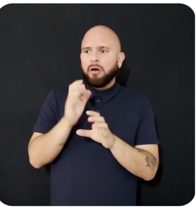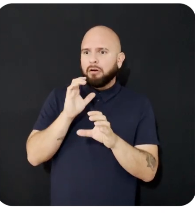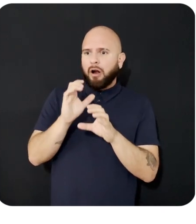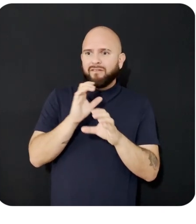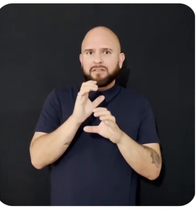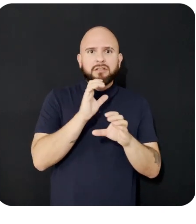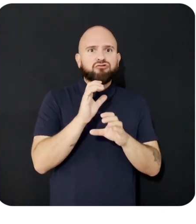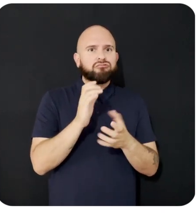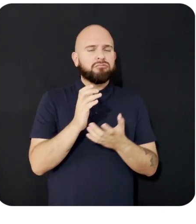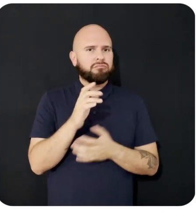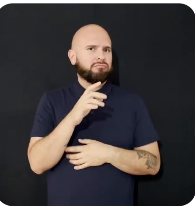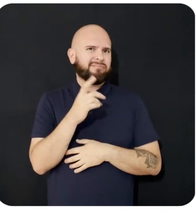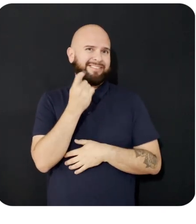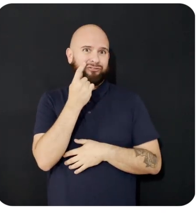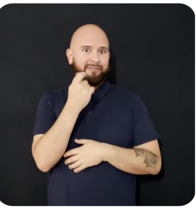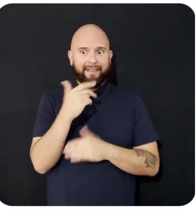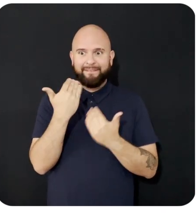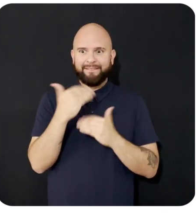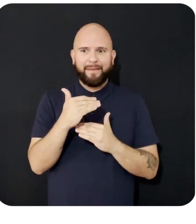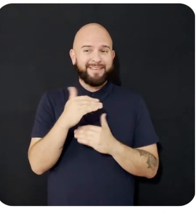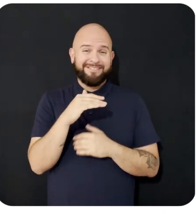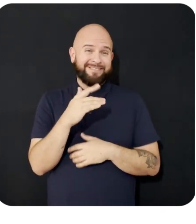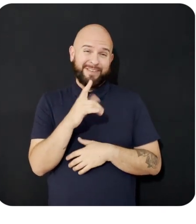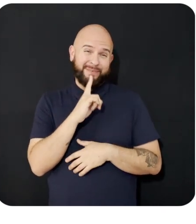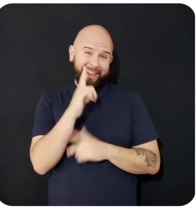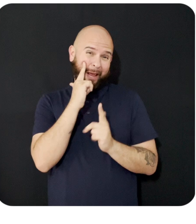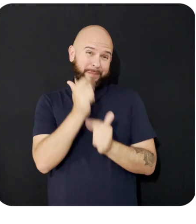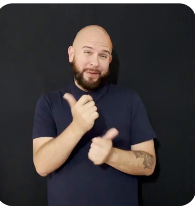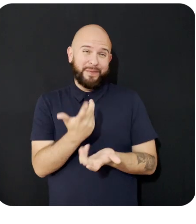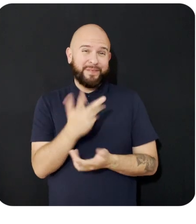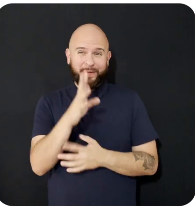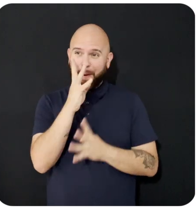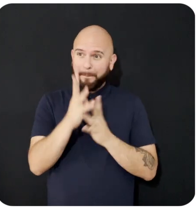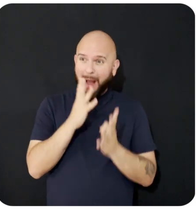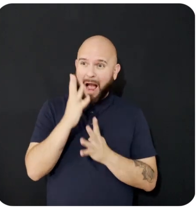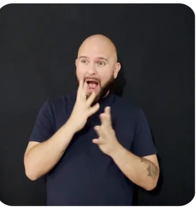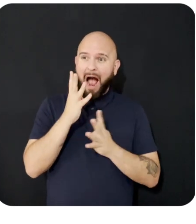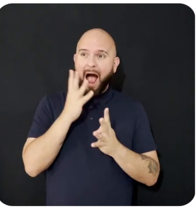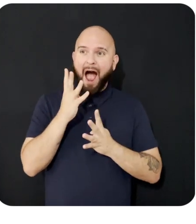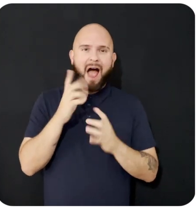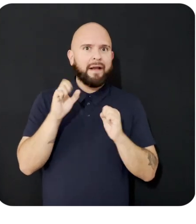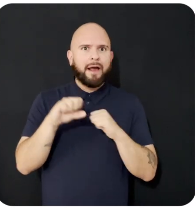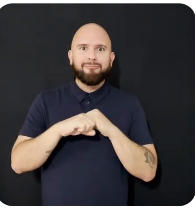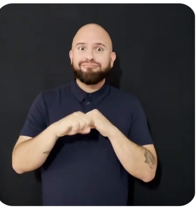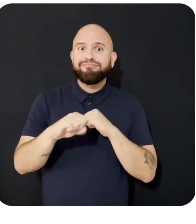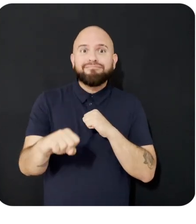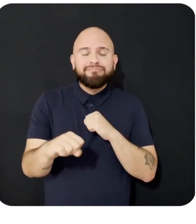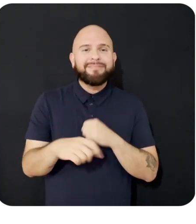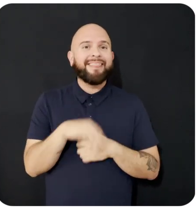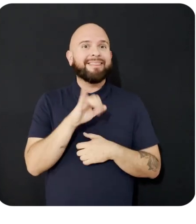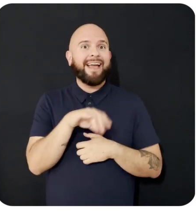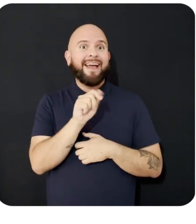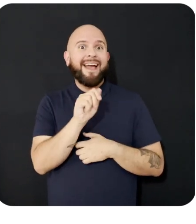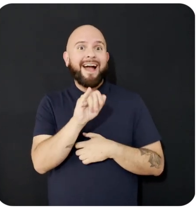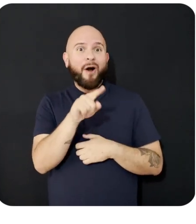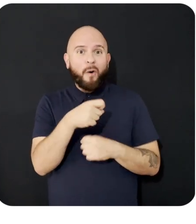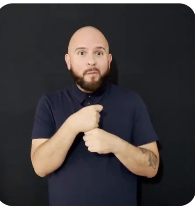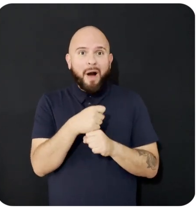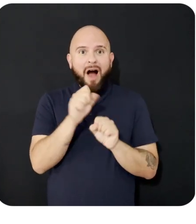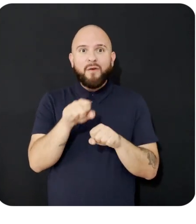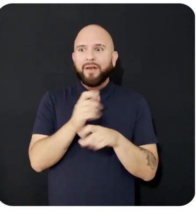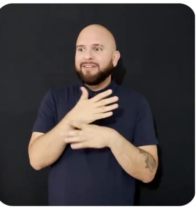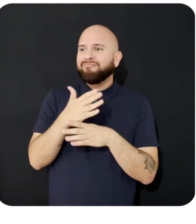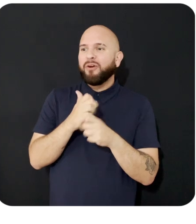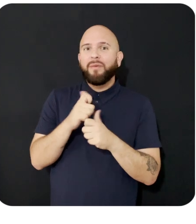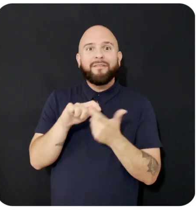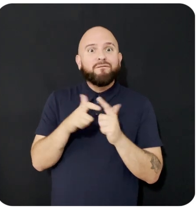only by your imagination. If you want, you can then share this AI character with your friends and the world so that